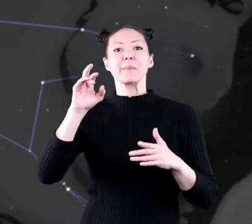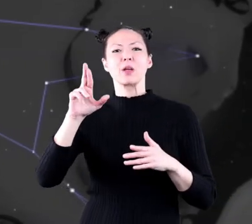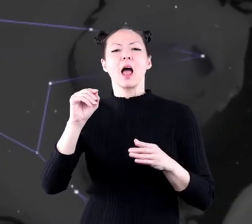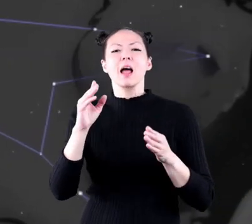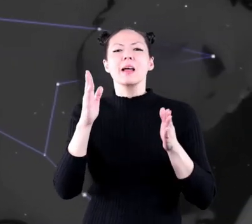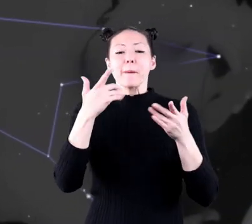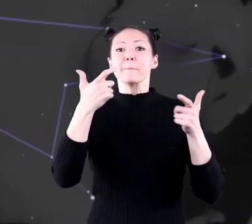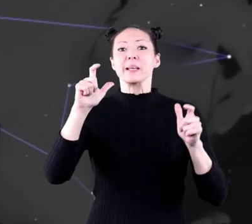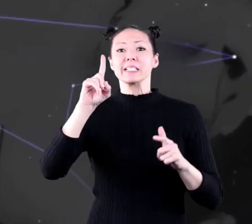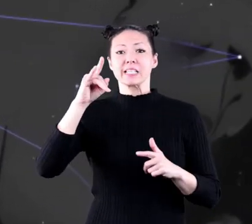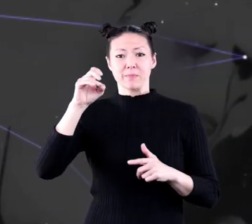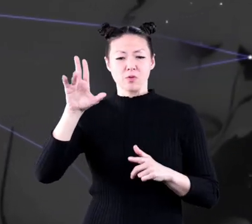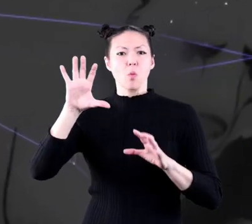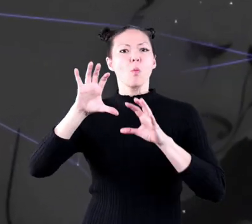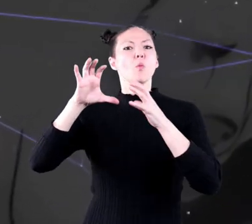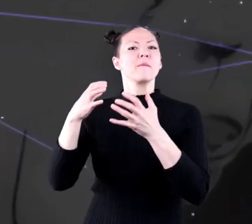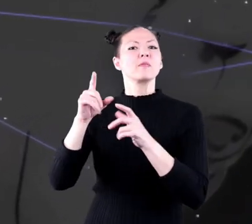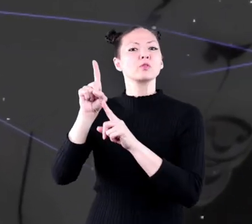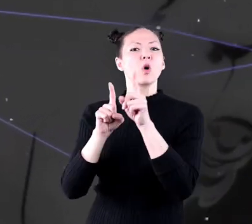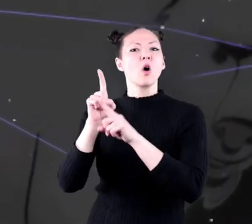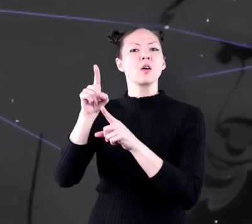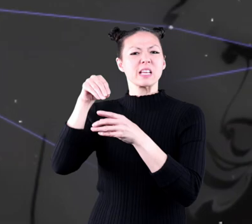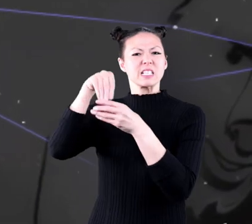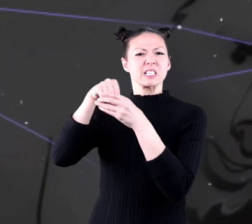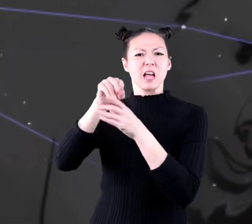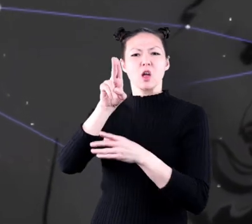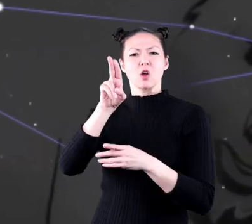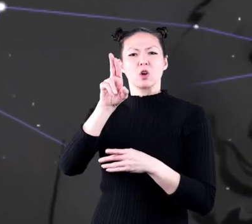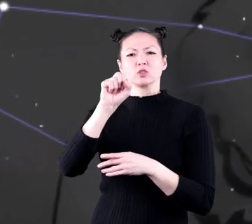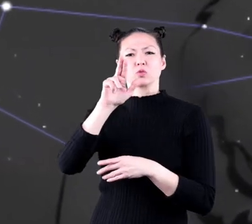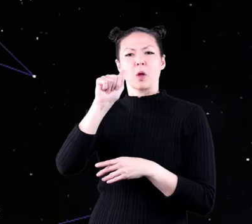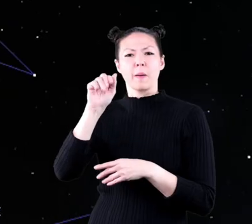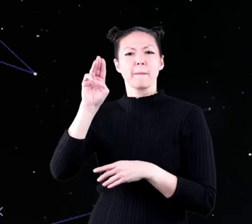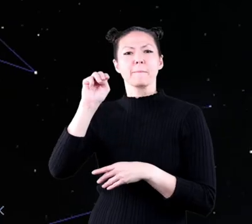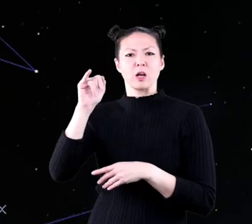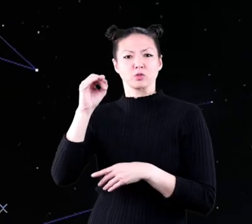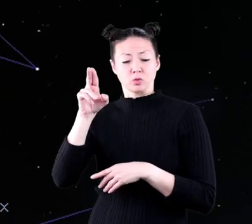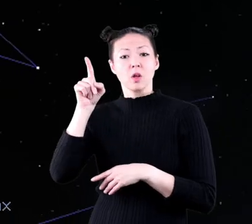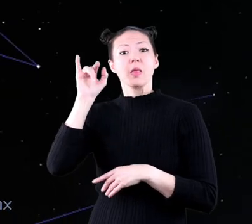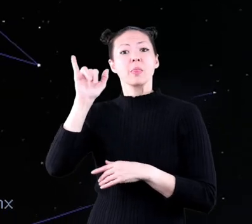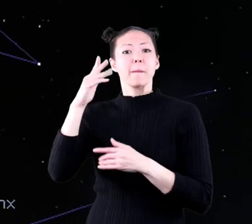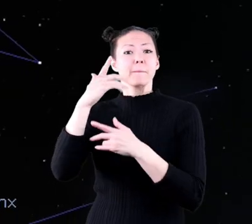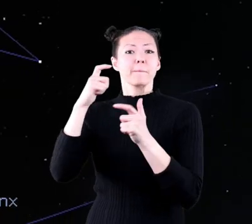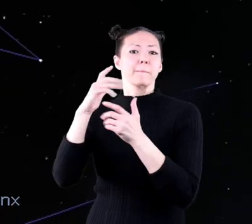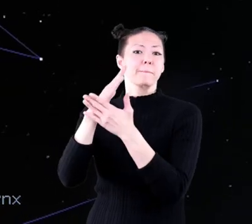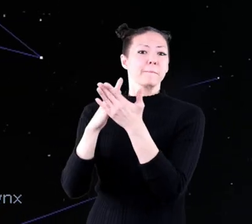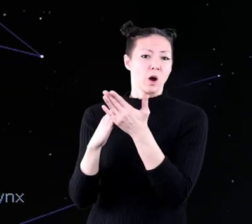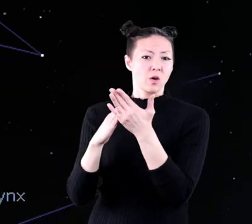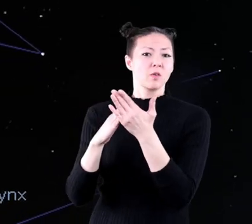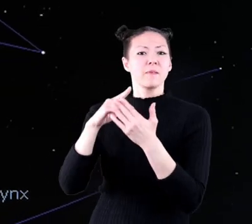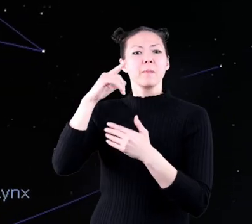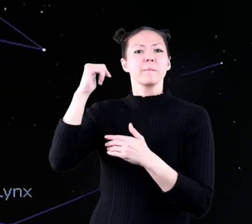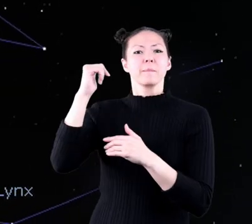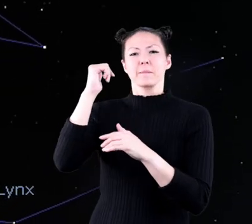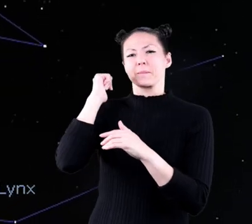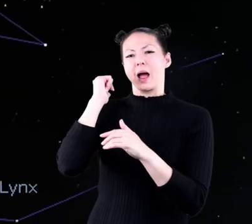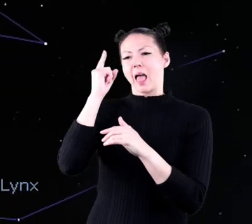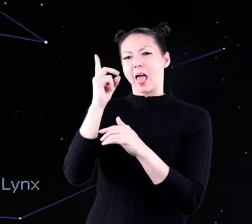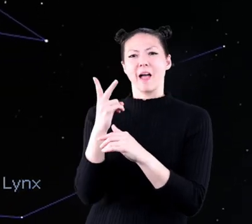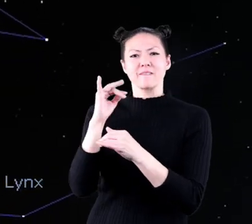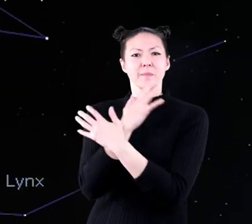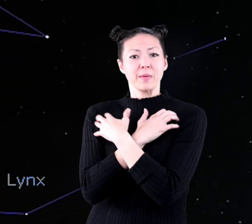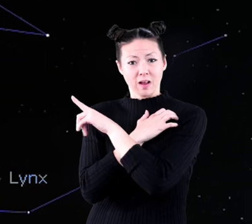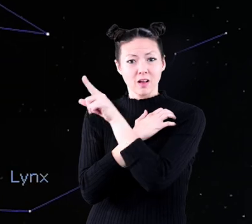The Big Dipper is a group of stars inside Ursa Major. It makes up part of the back half of the bear,